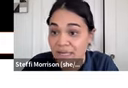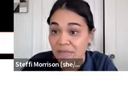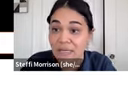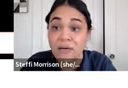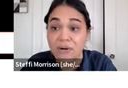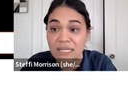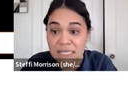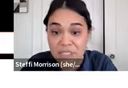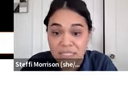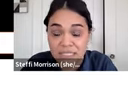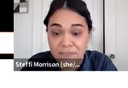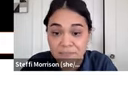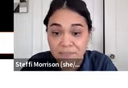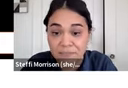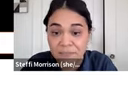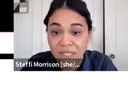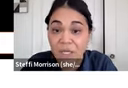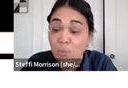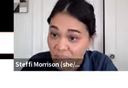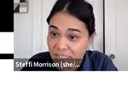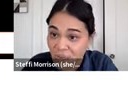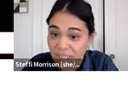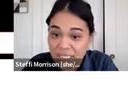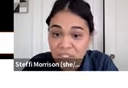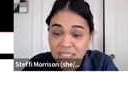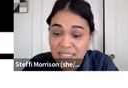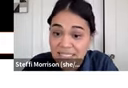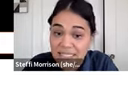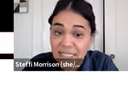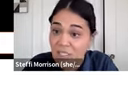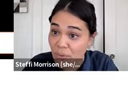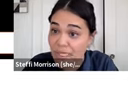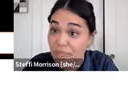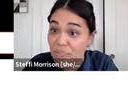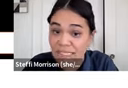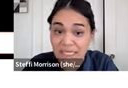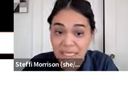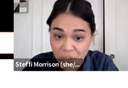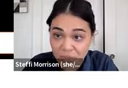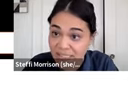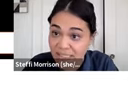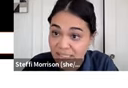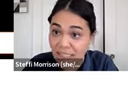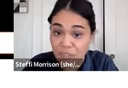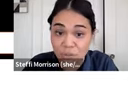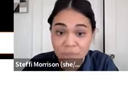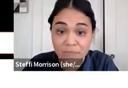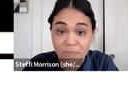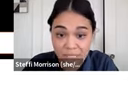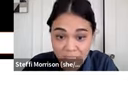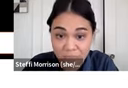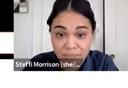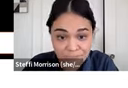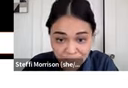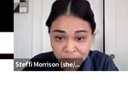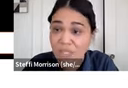BIPOC identifying organizations. While these organizations did see a 29% increase in contributed